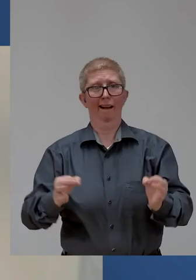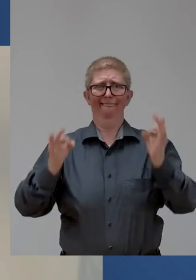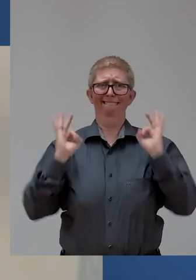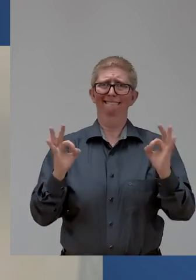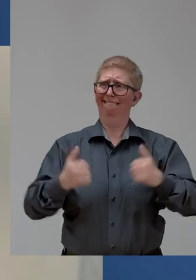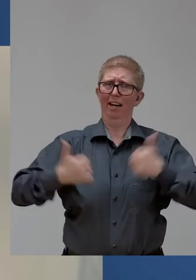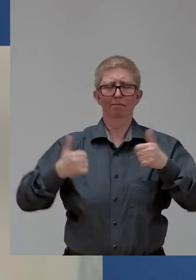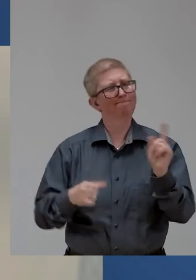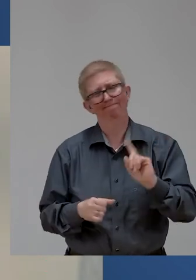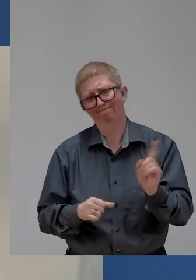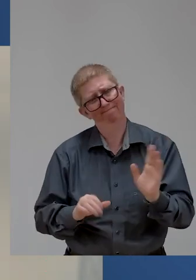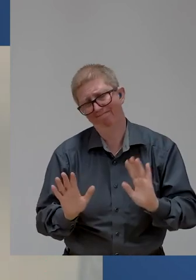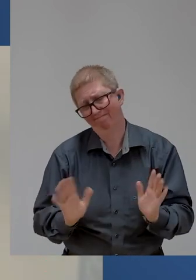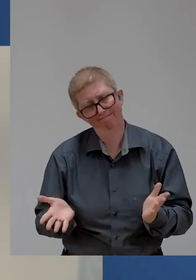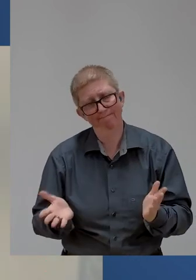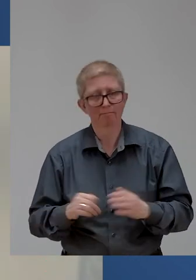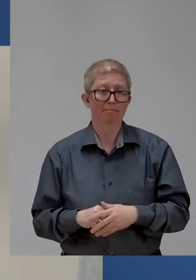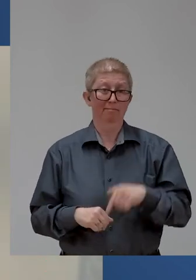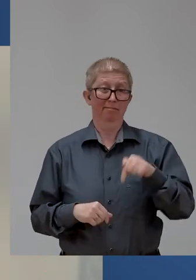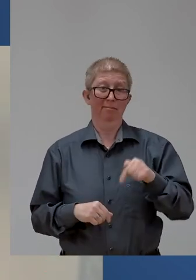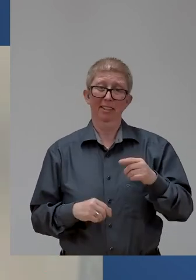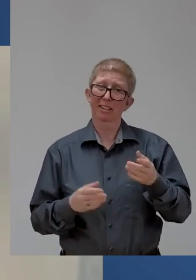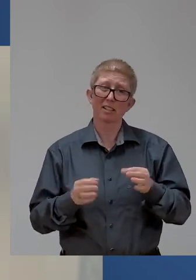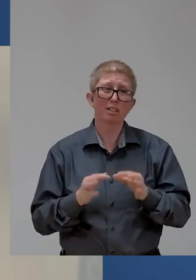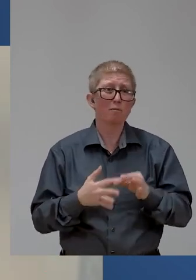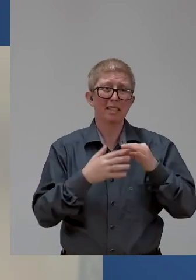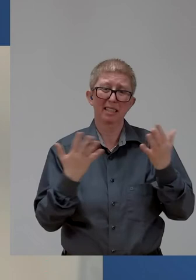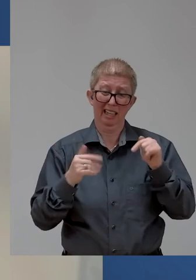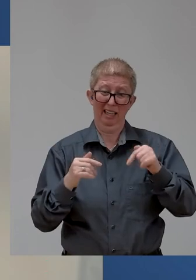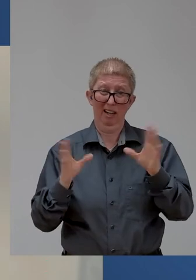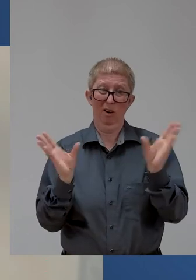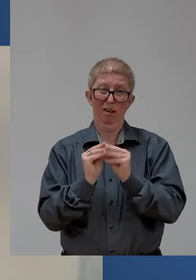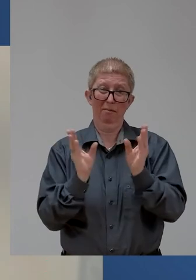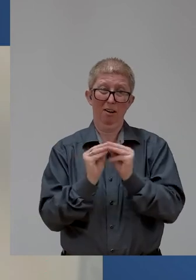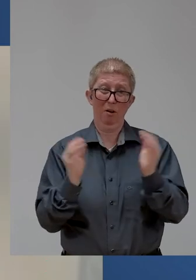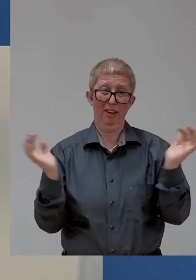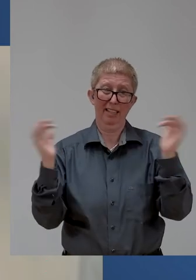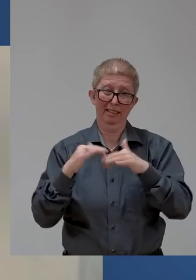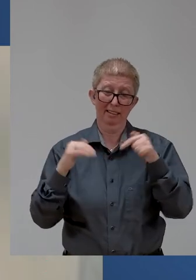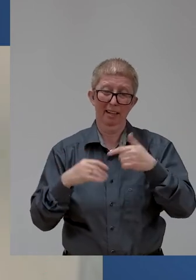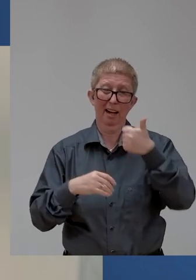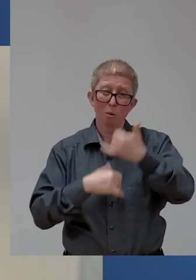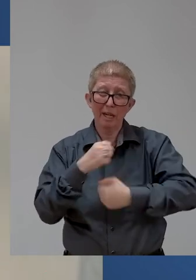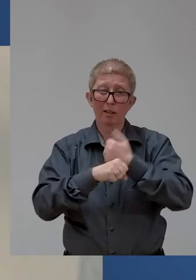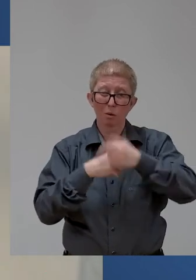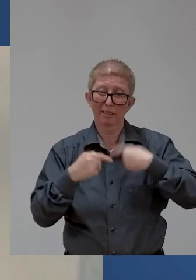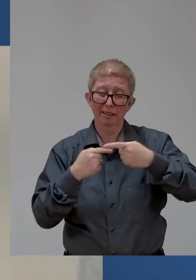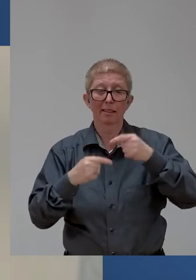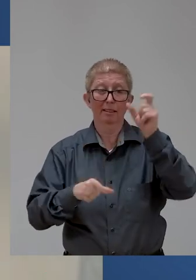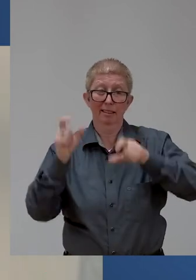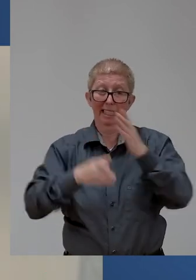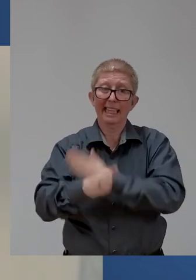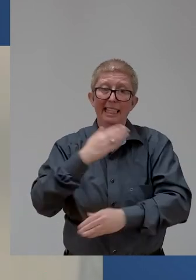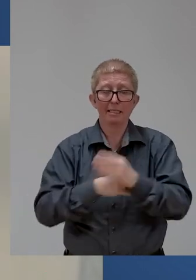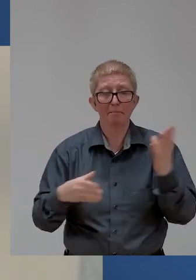very important and critical conference, and many of us here attend it, but it's not the only time persons with disabilities are represented at the UN.